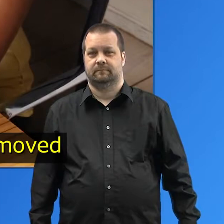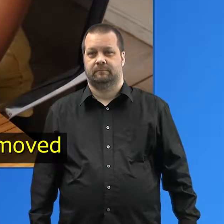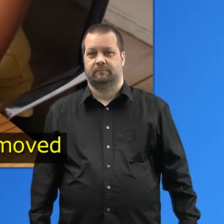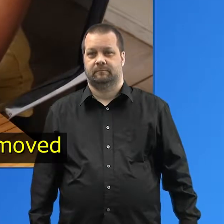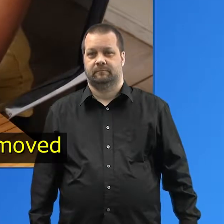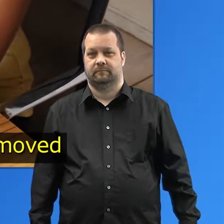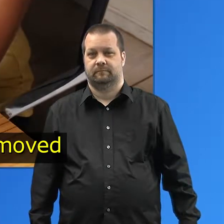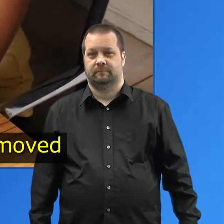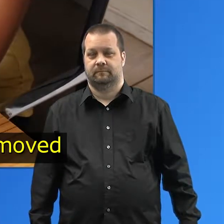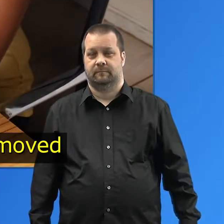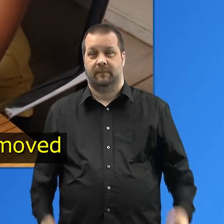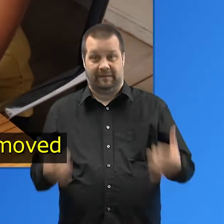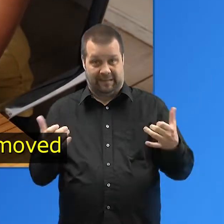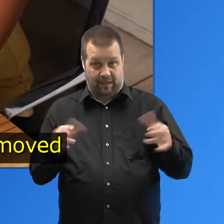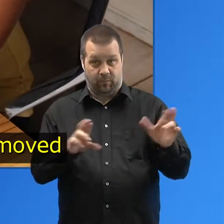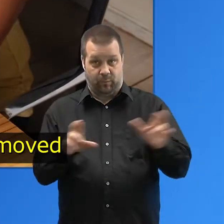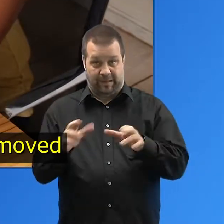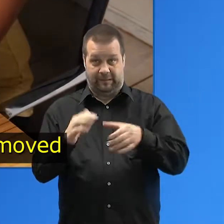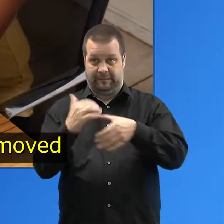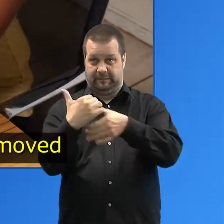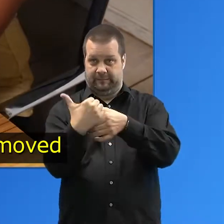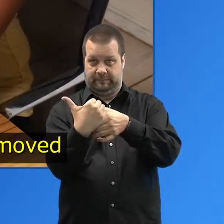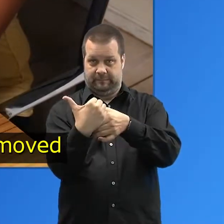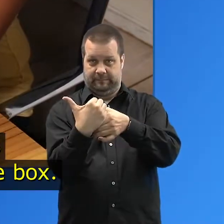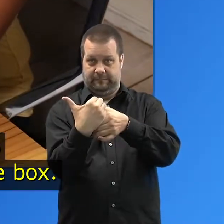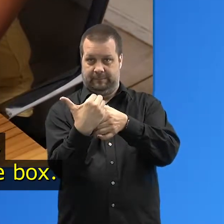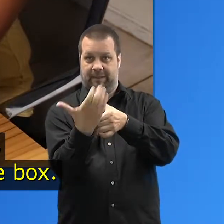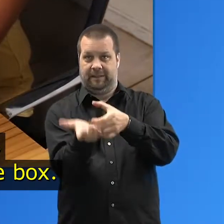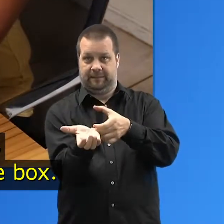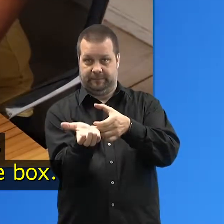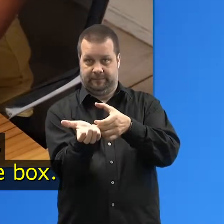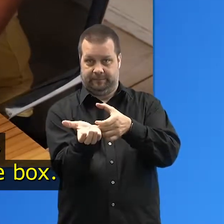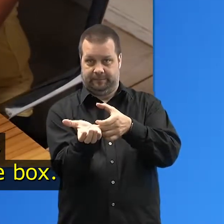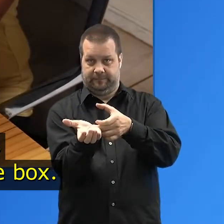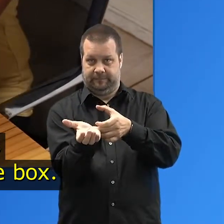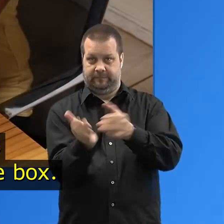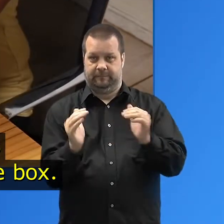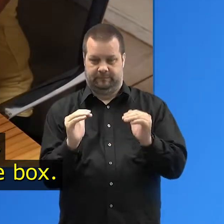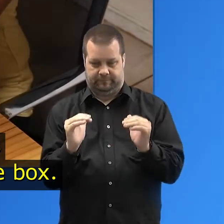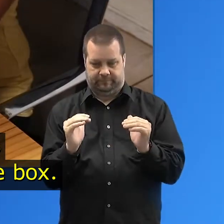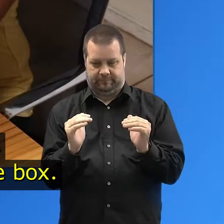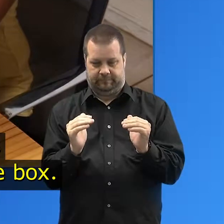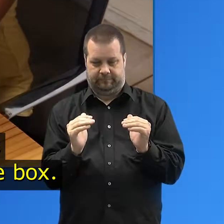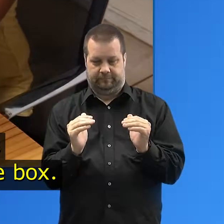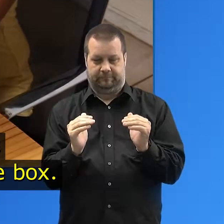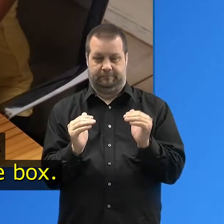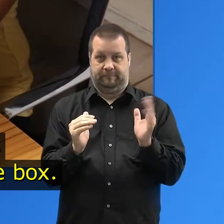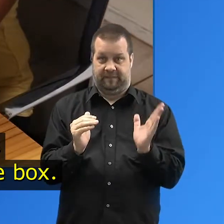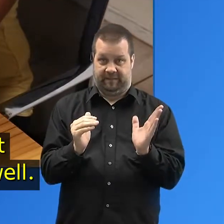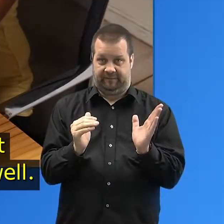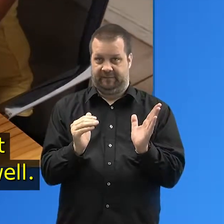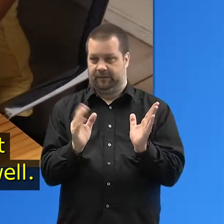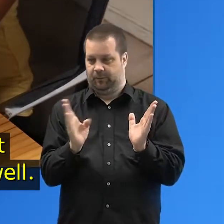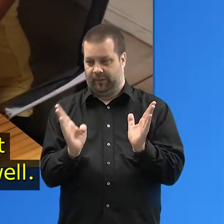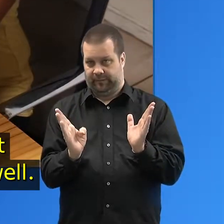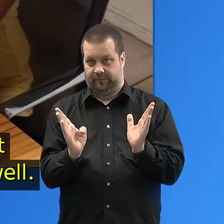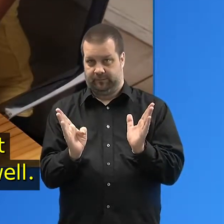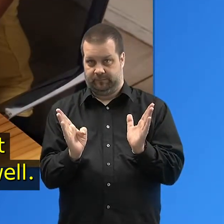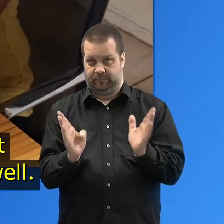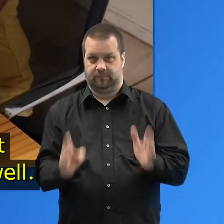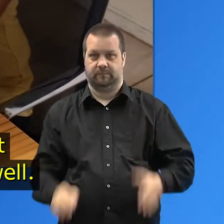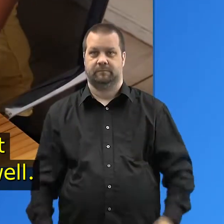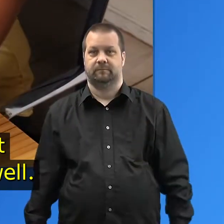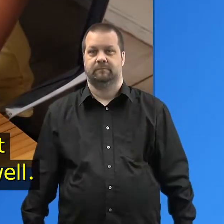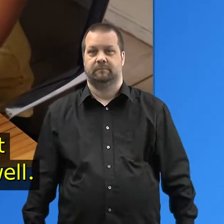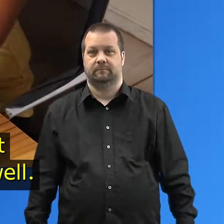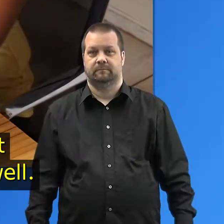With the tape now removed from the flap, use your fingers to open the top of the box. Flip open